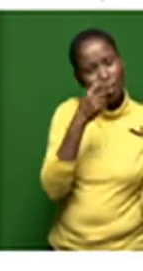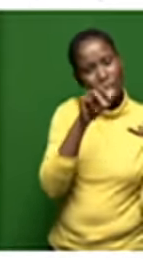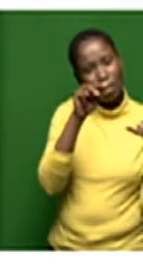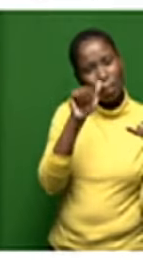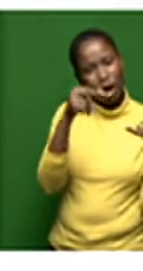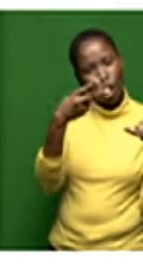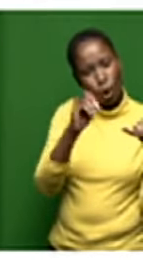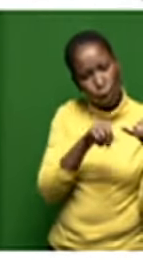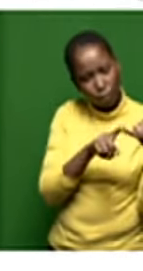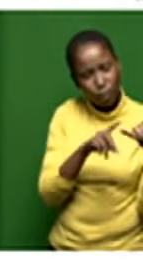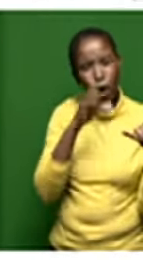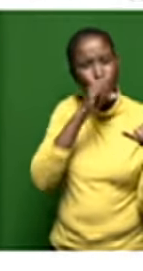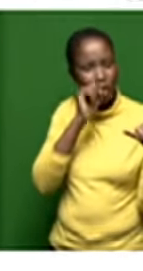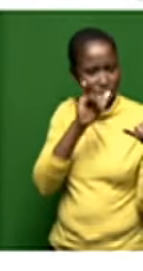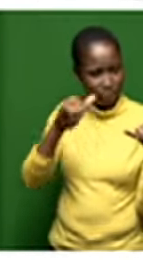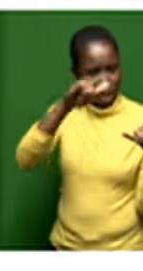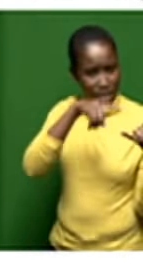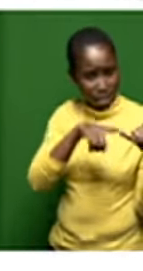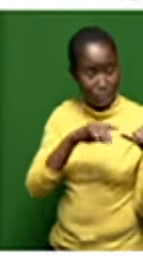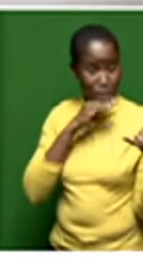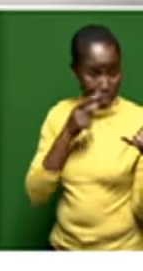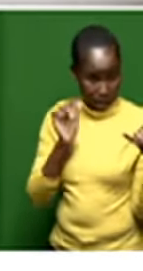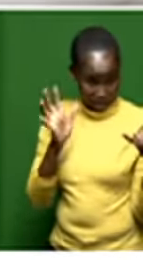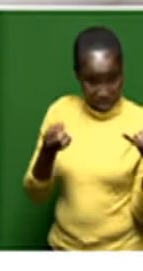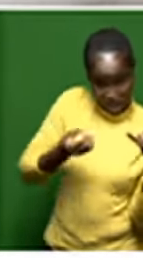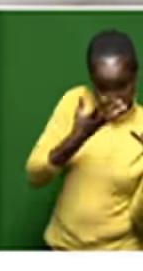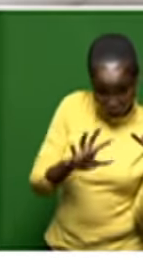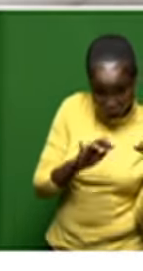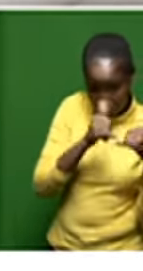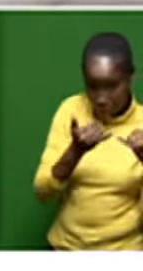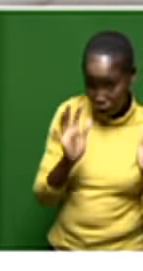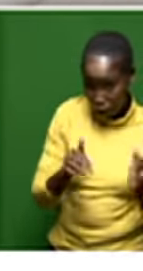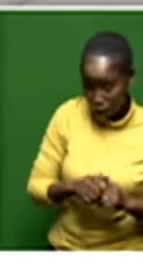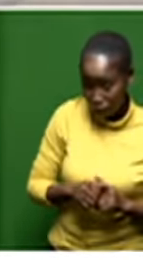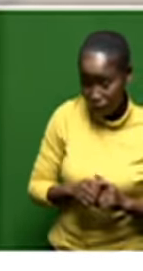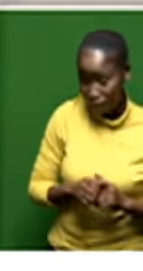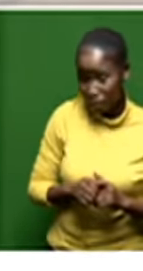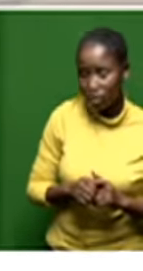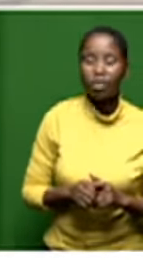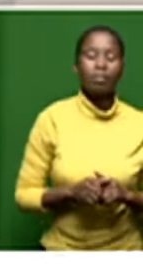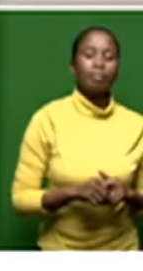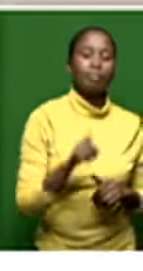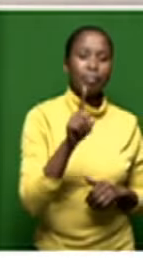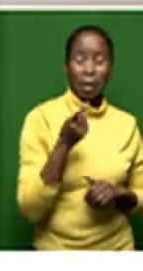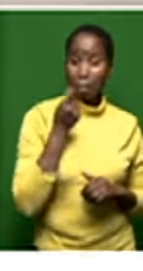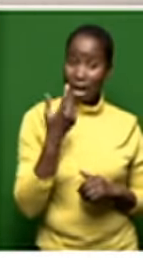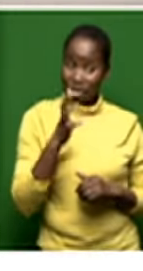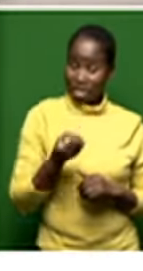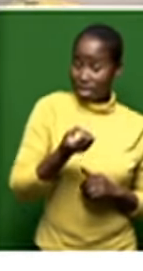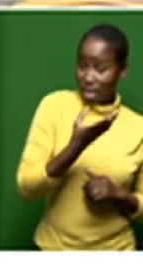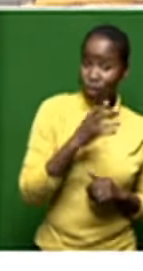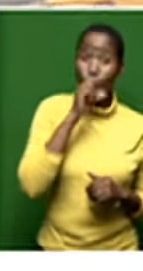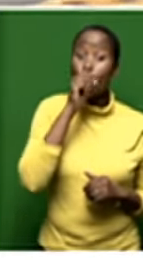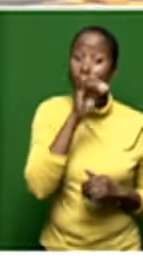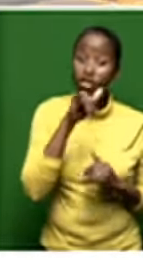rescue process was that money transferred to mango was the money transferred to mango oh no no no no the